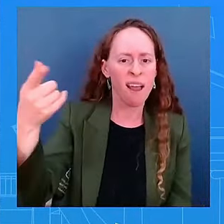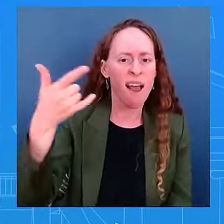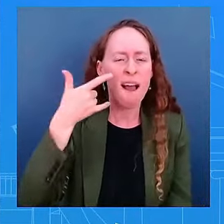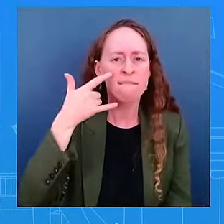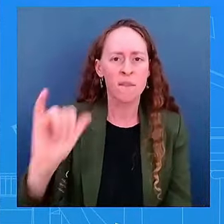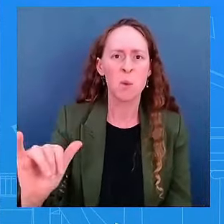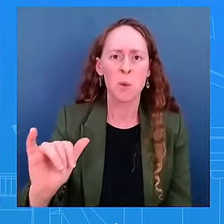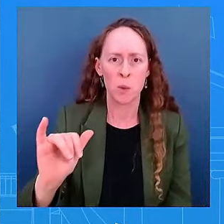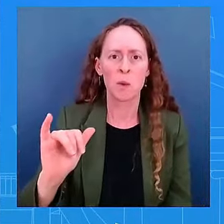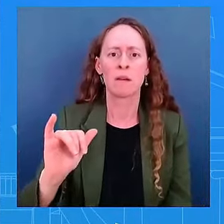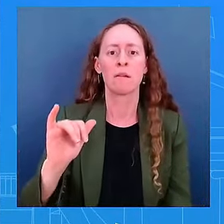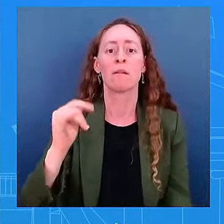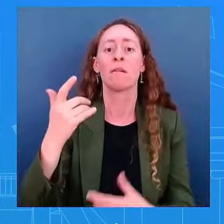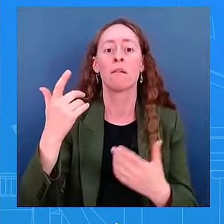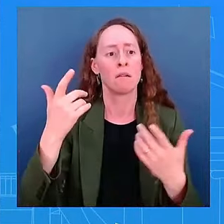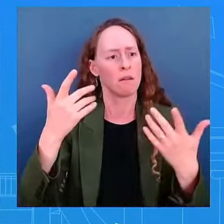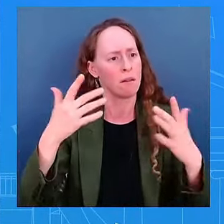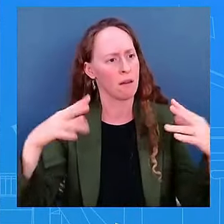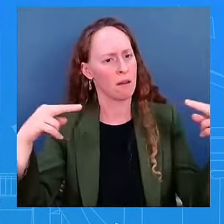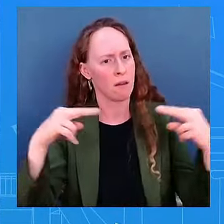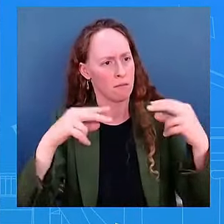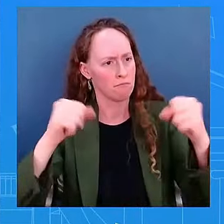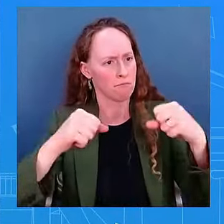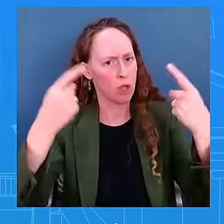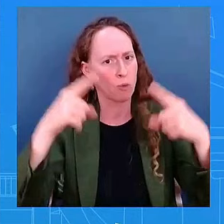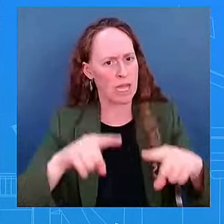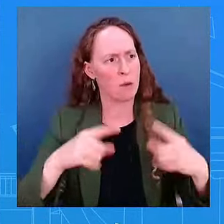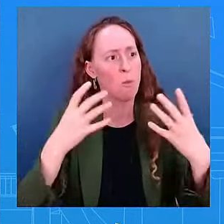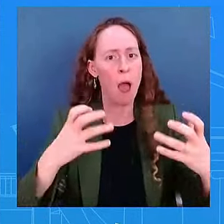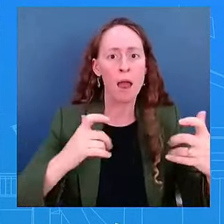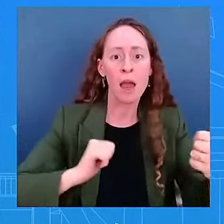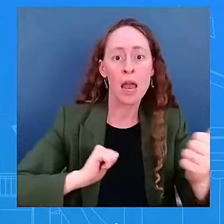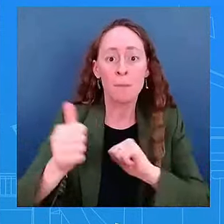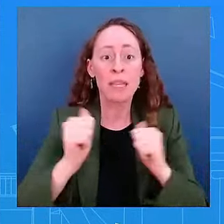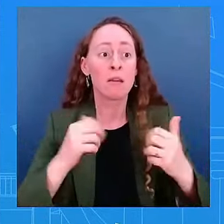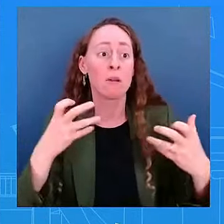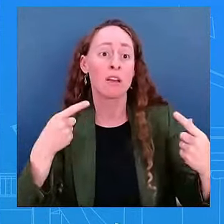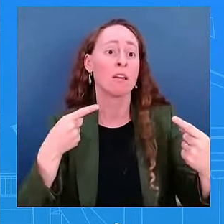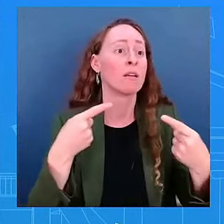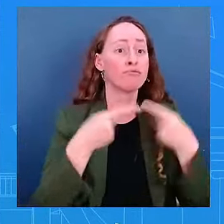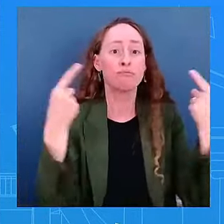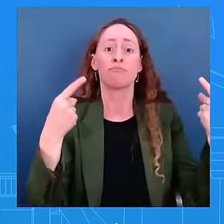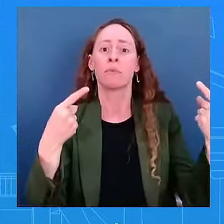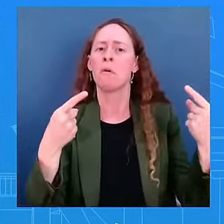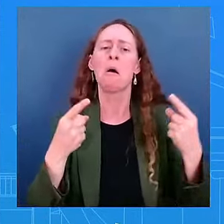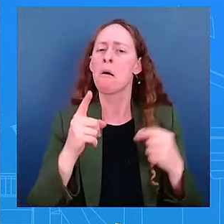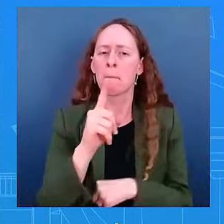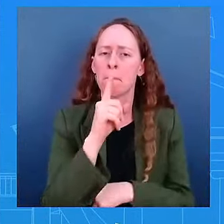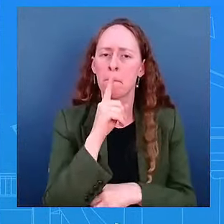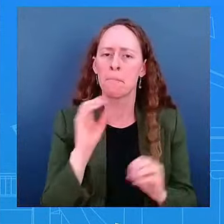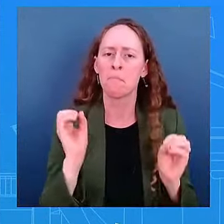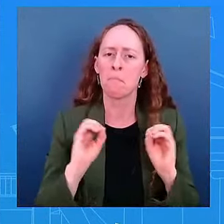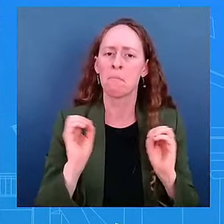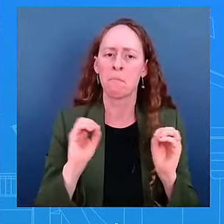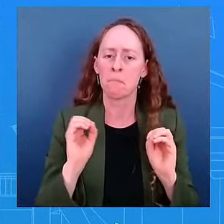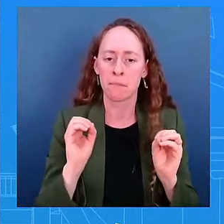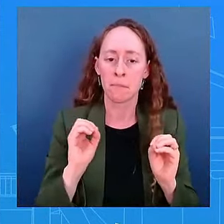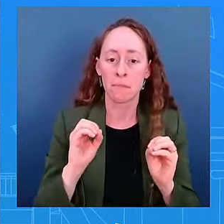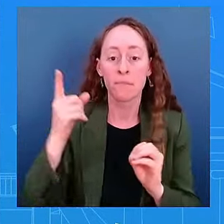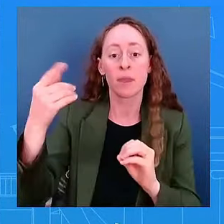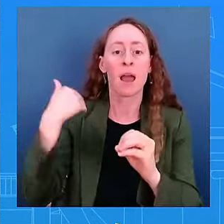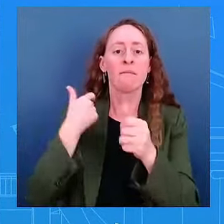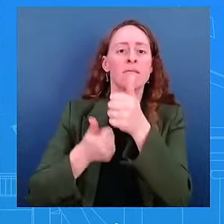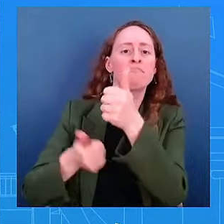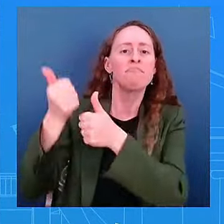want competition without conflict. So we have also had a number of cabinet secretaries. We've spoken to that. Whether